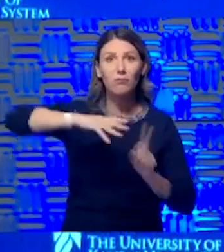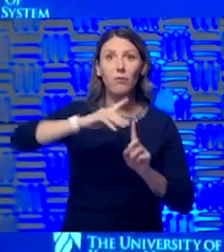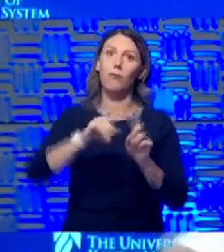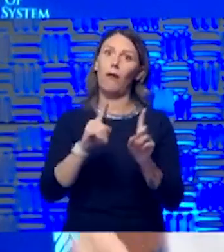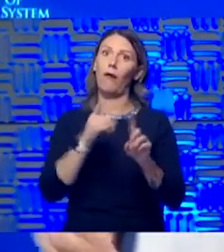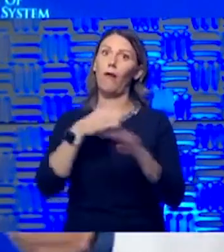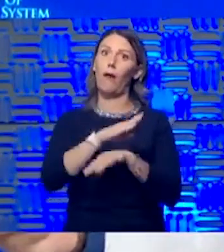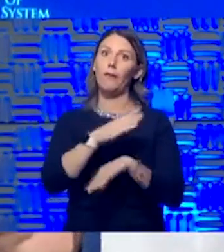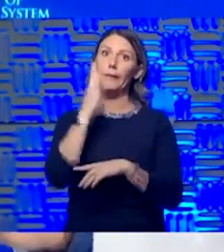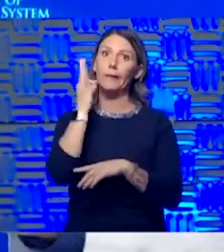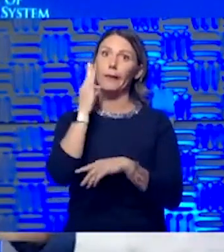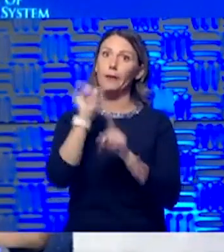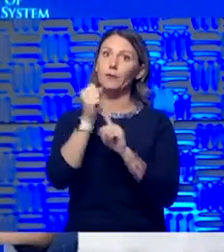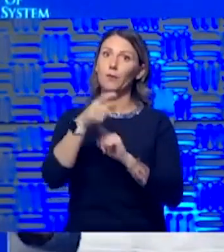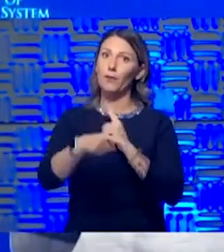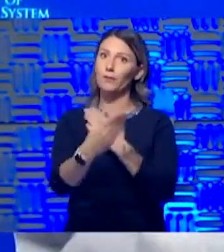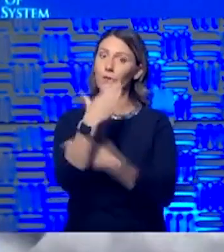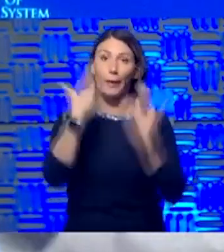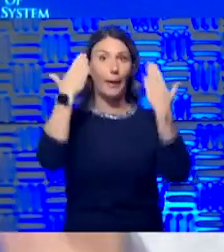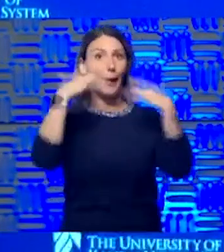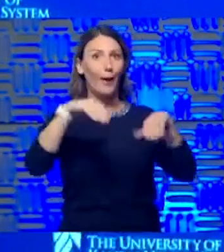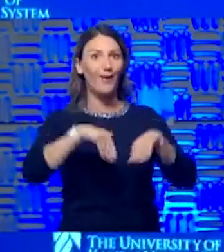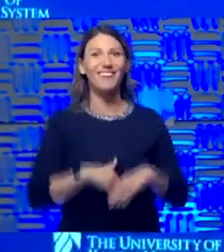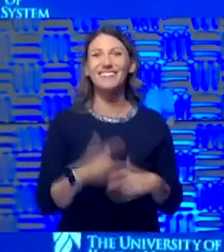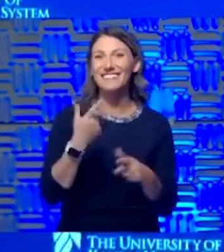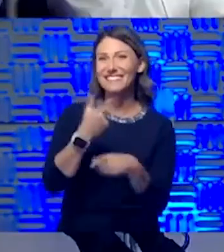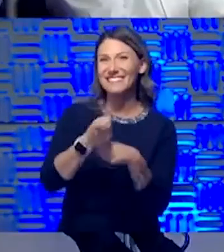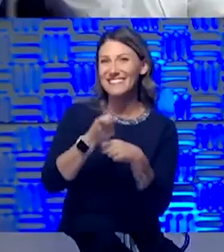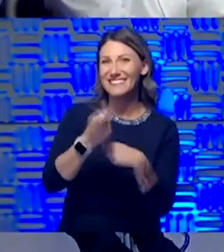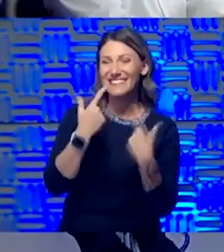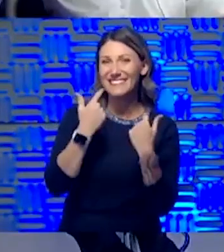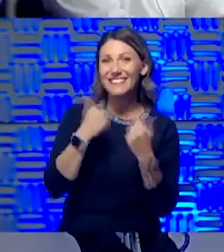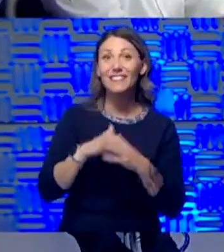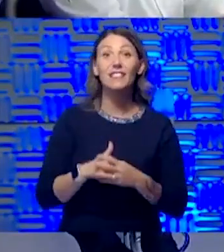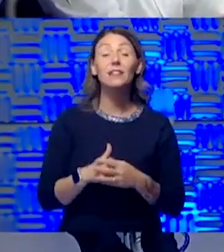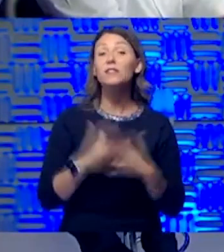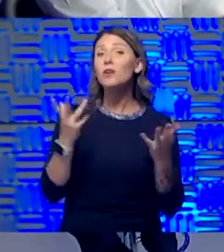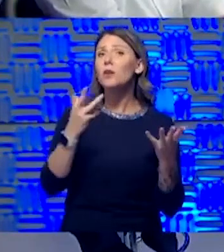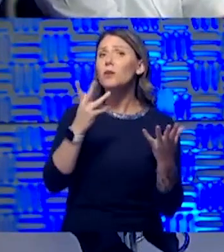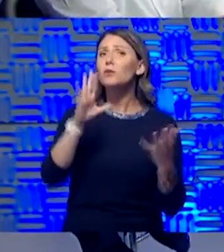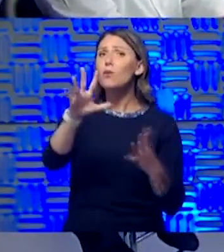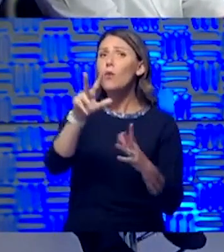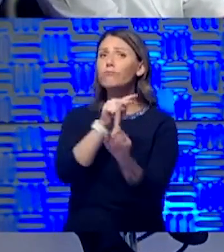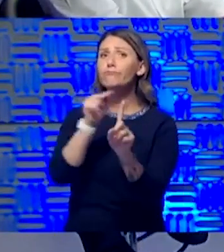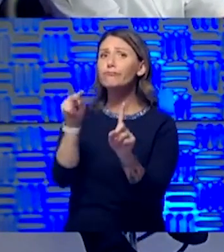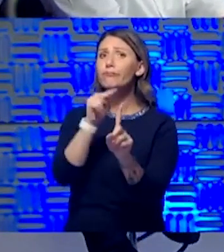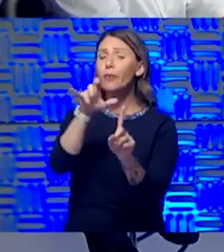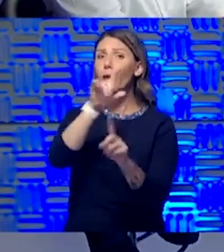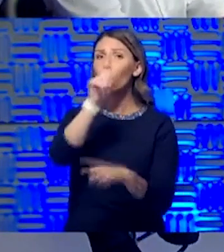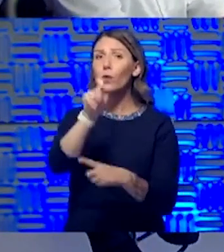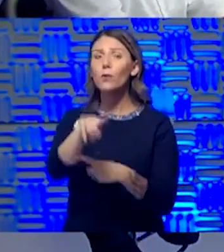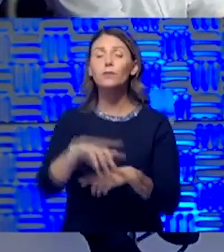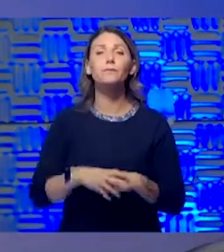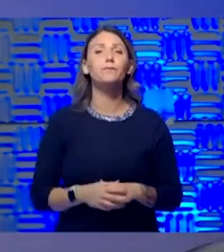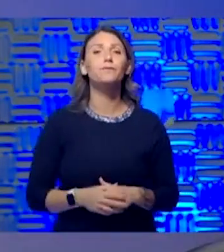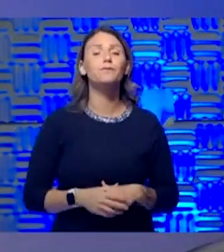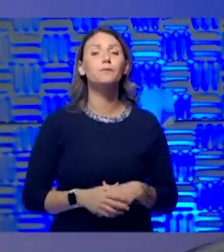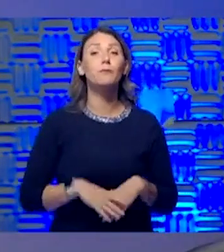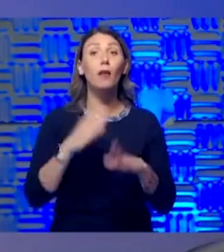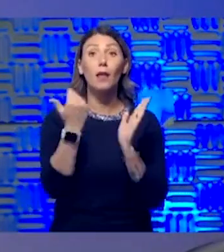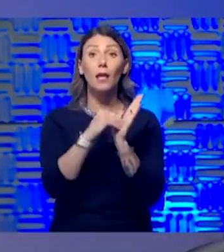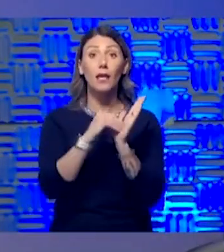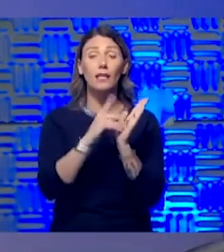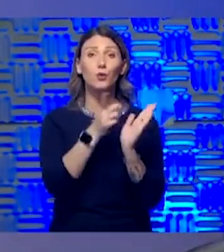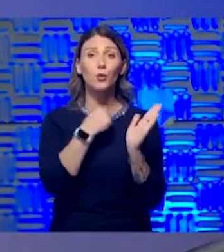don't know. But what do you think about the question? I think that, yeah, again, it goes to risk